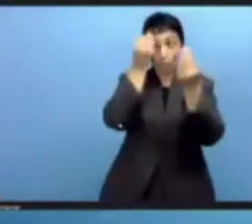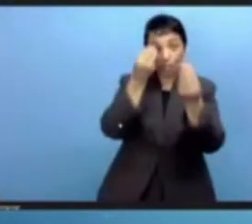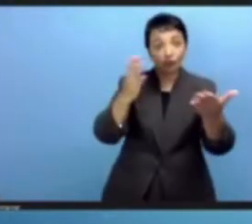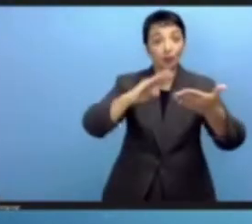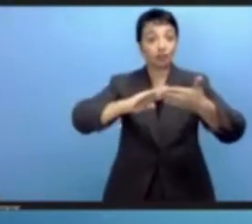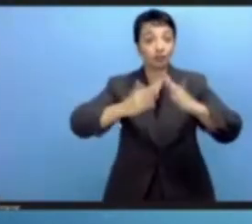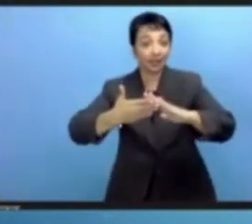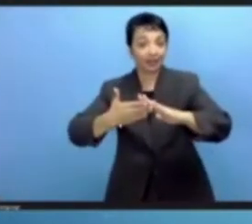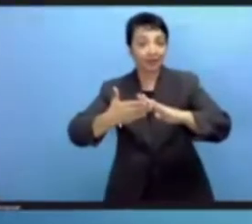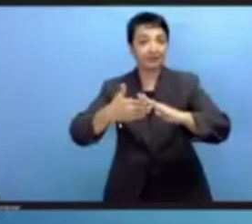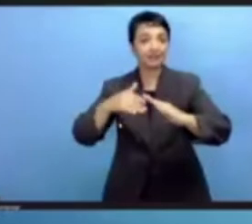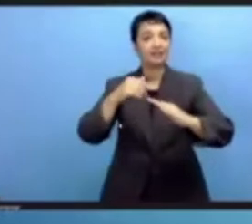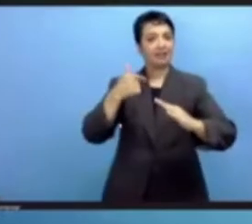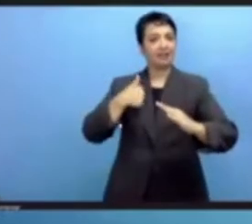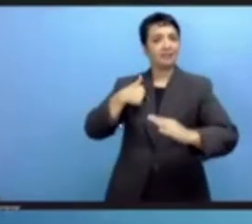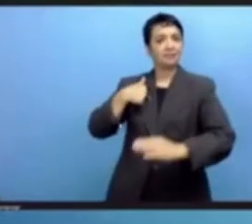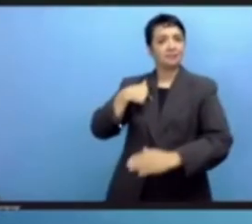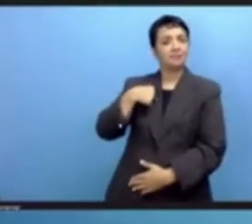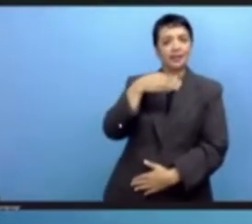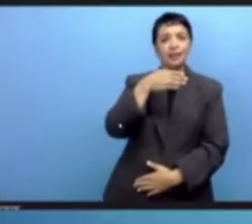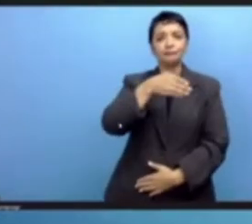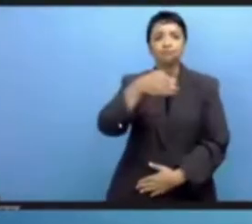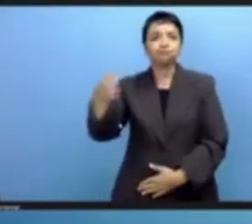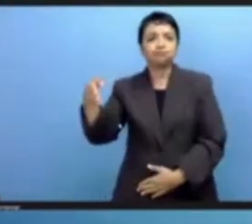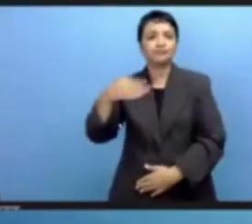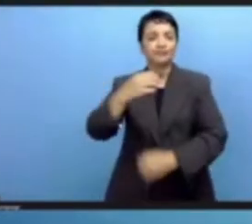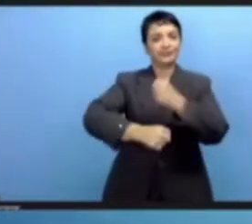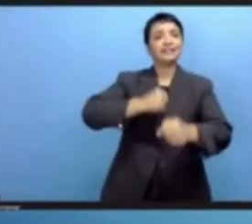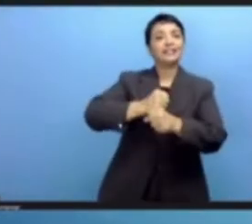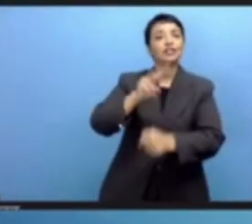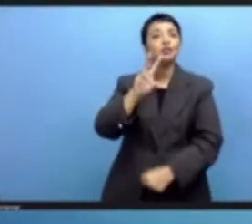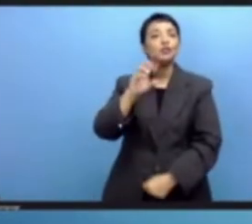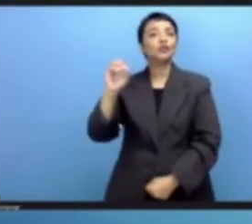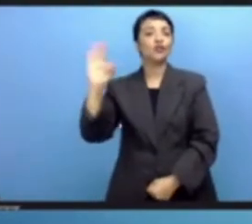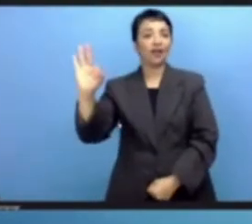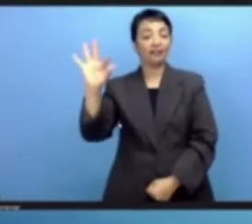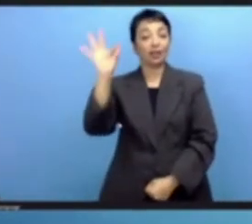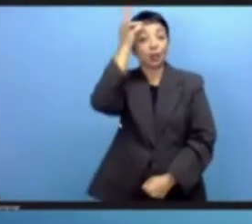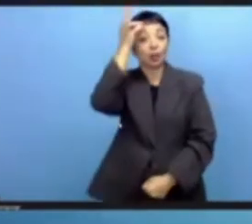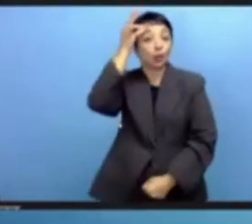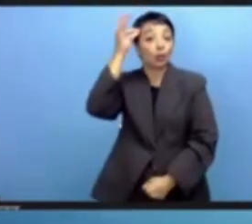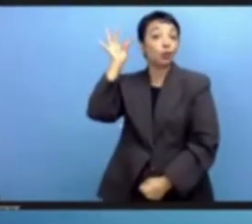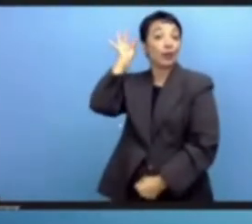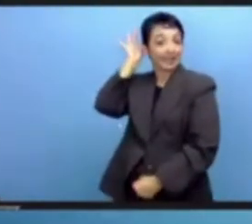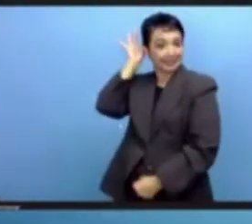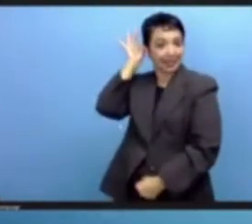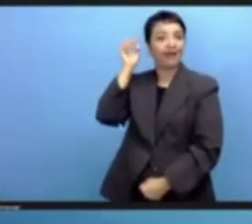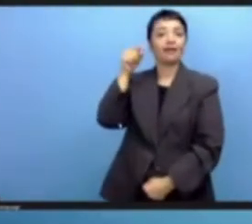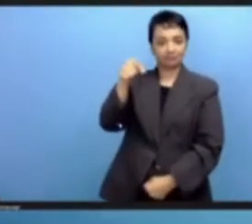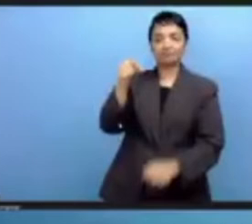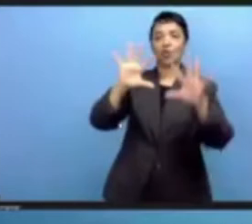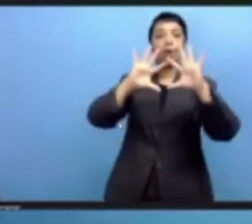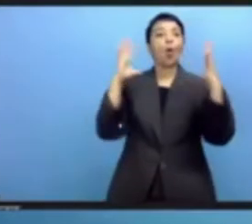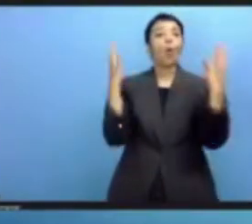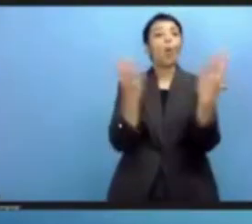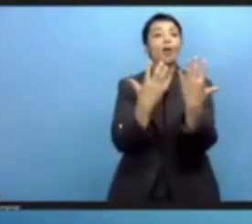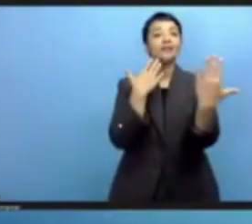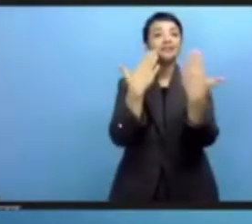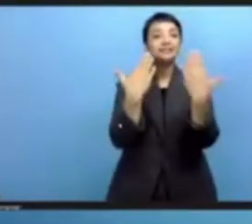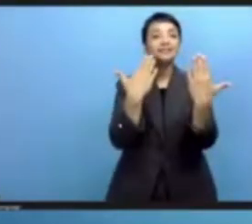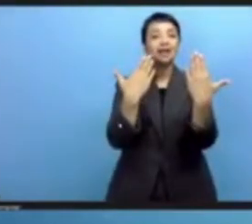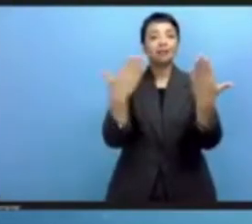And as we all know, Tunisia hosted that year the World Summit on the Information Society,